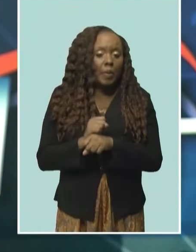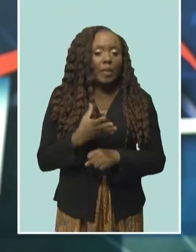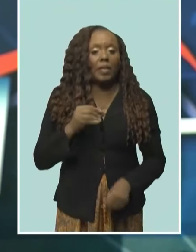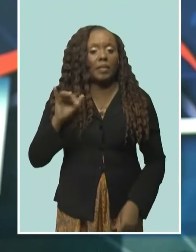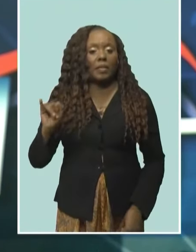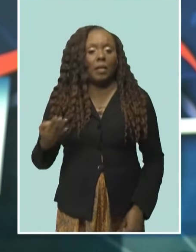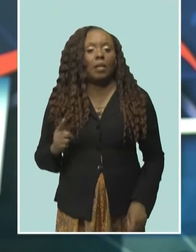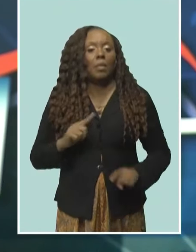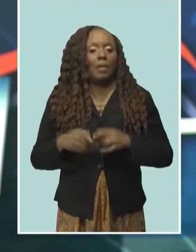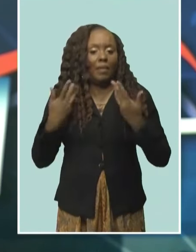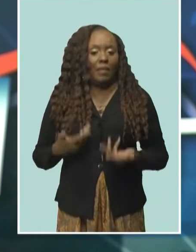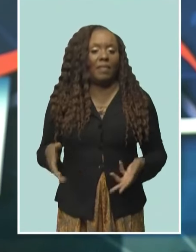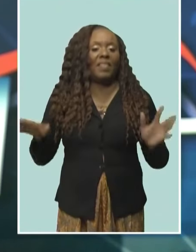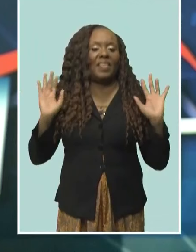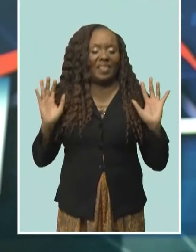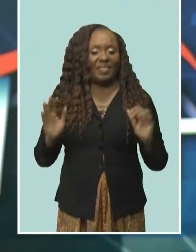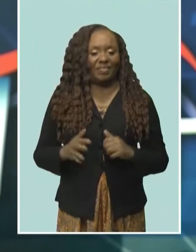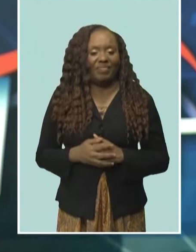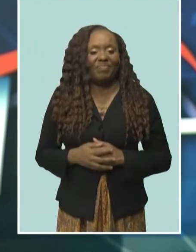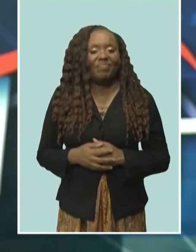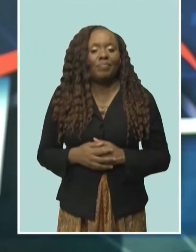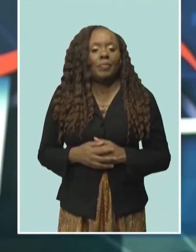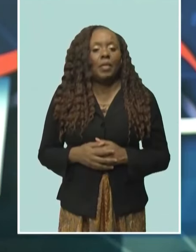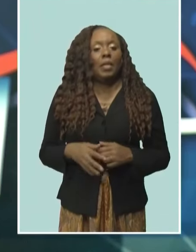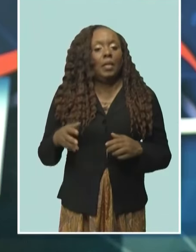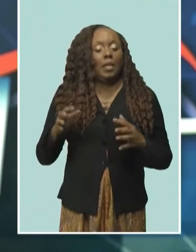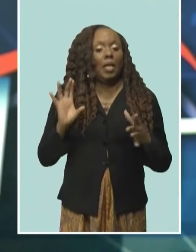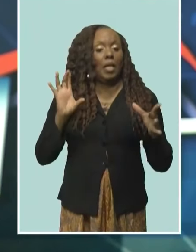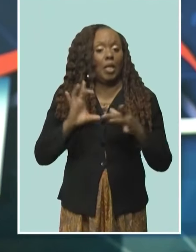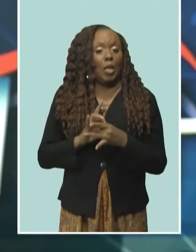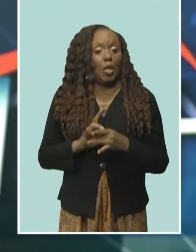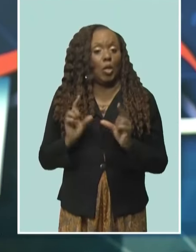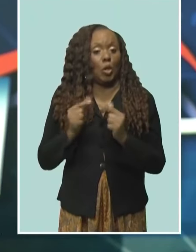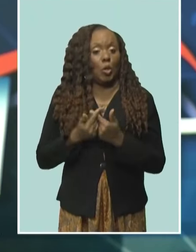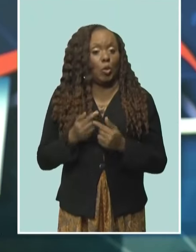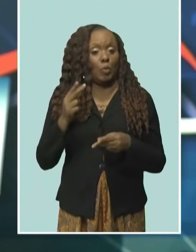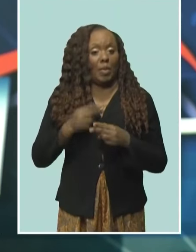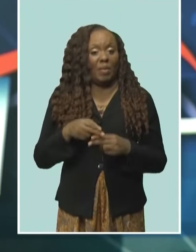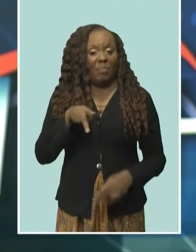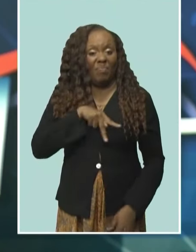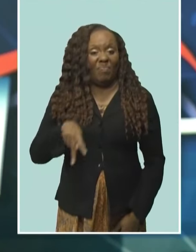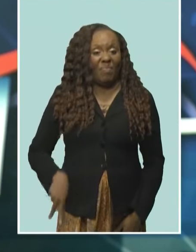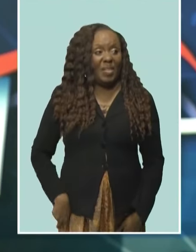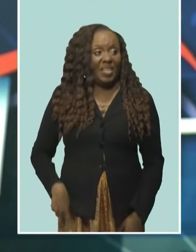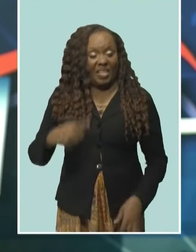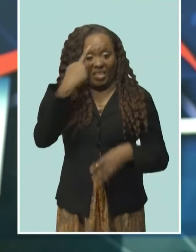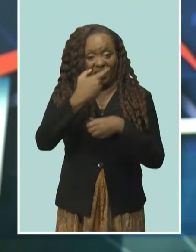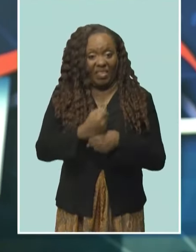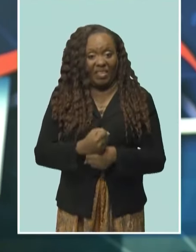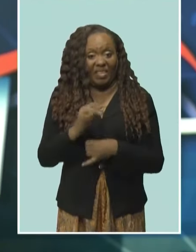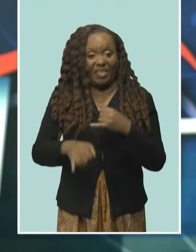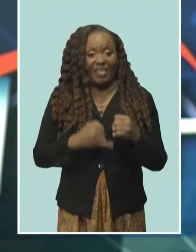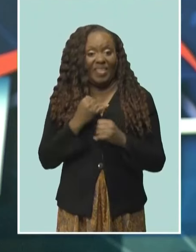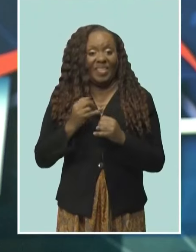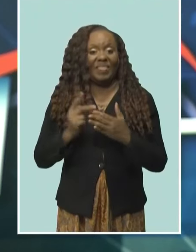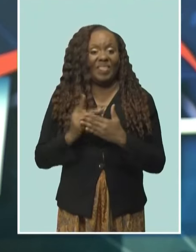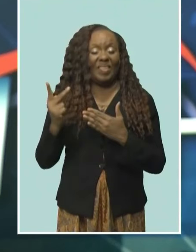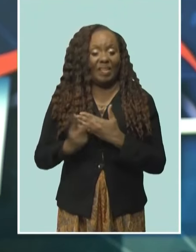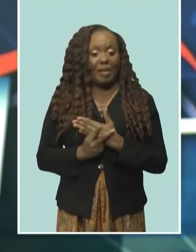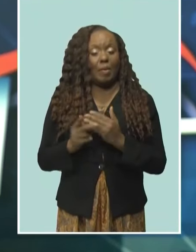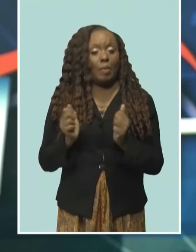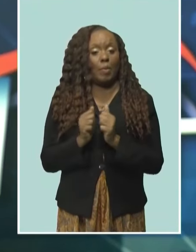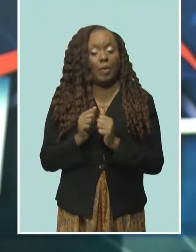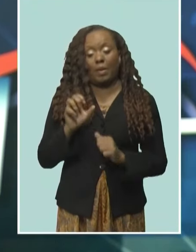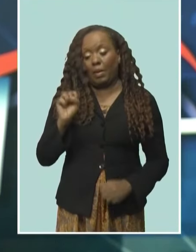They were the second core heart this year to complete the program, which is organized by the Prince's Trust International Program in association